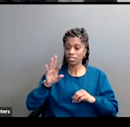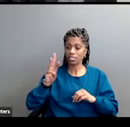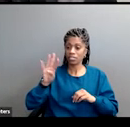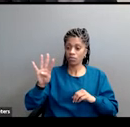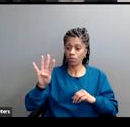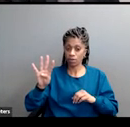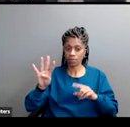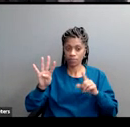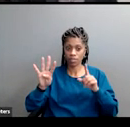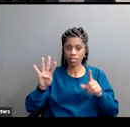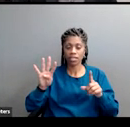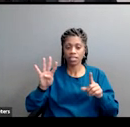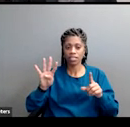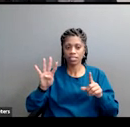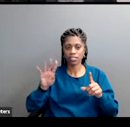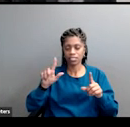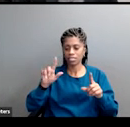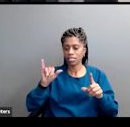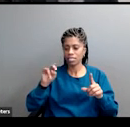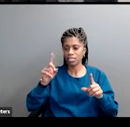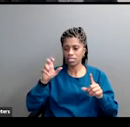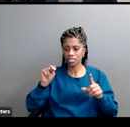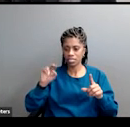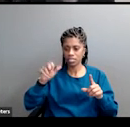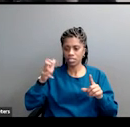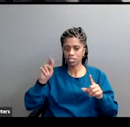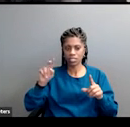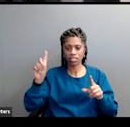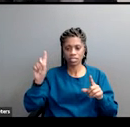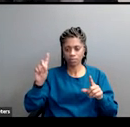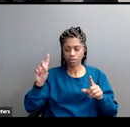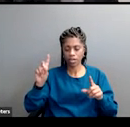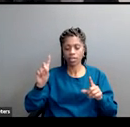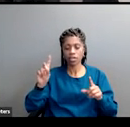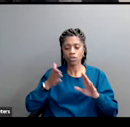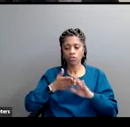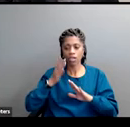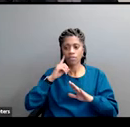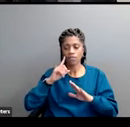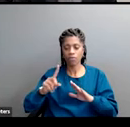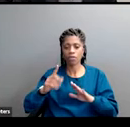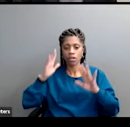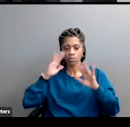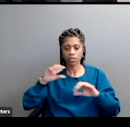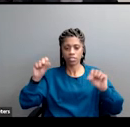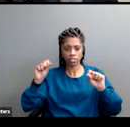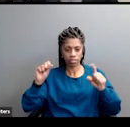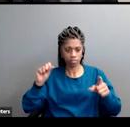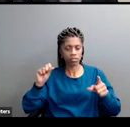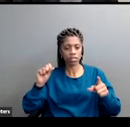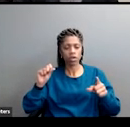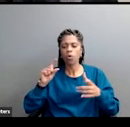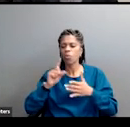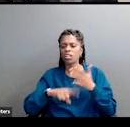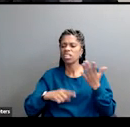a landslide victory for lyndon johnson democratic candidate for president what did he campaign on well the summer before